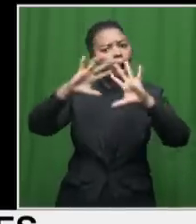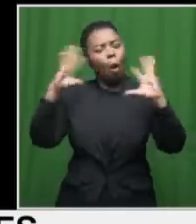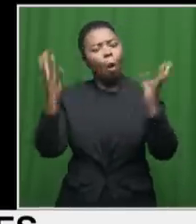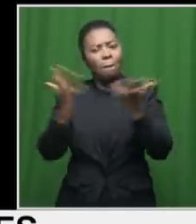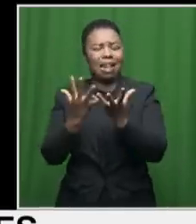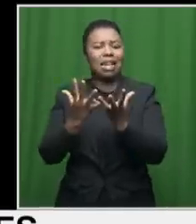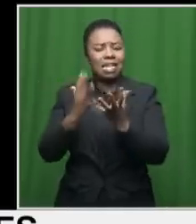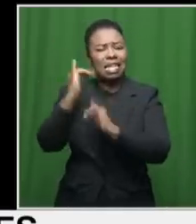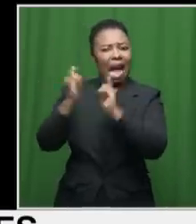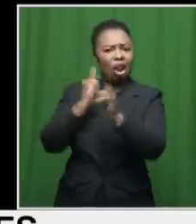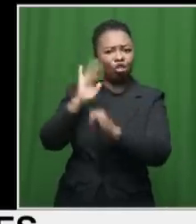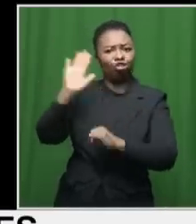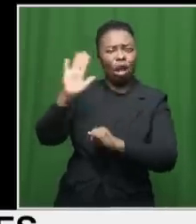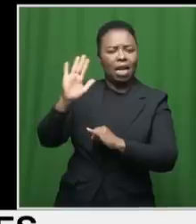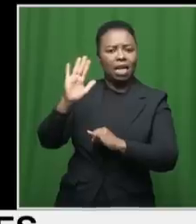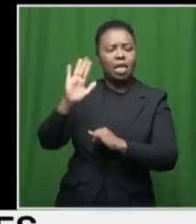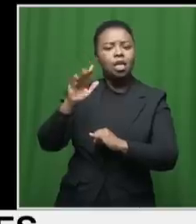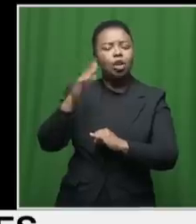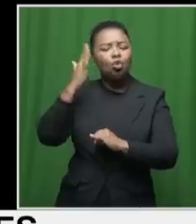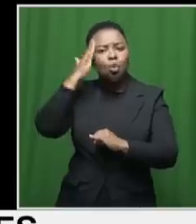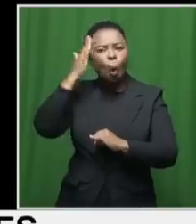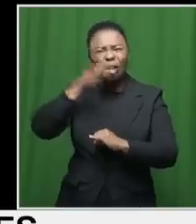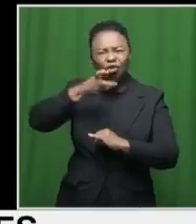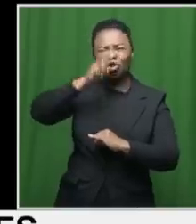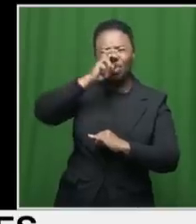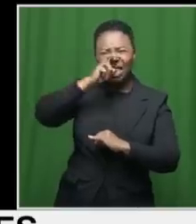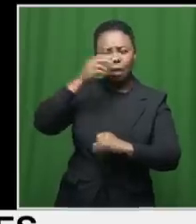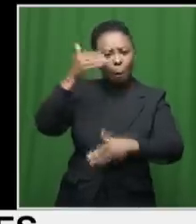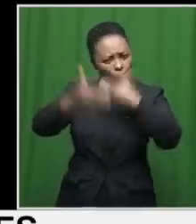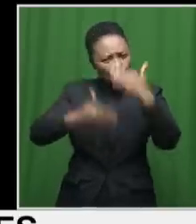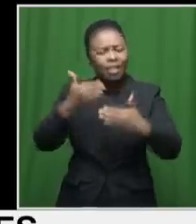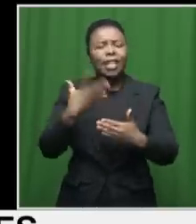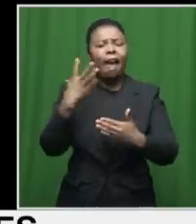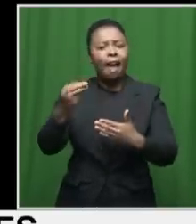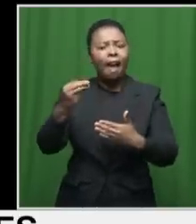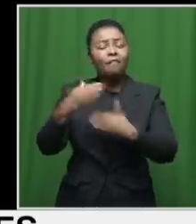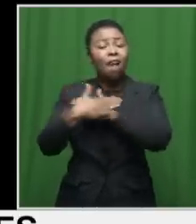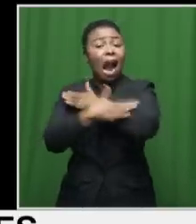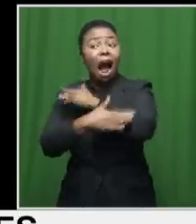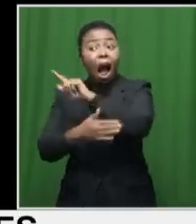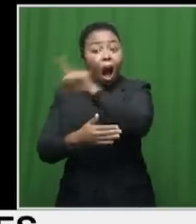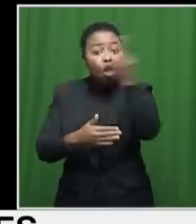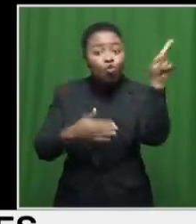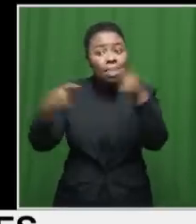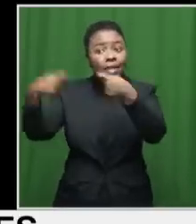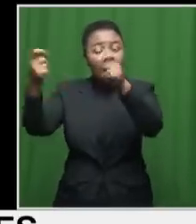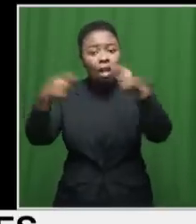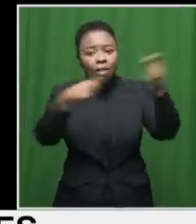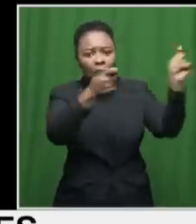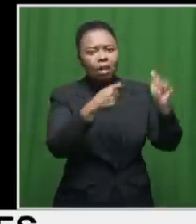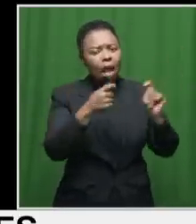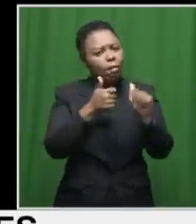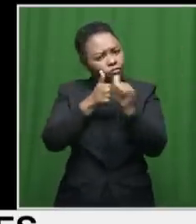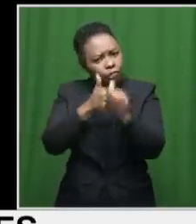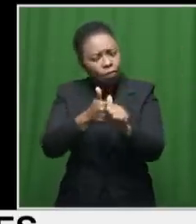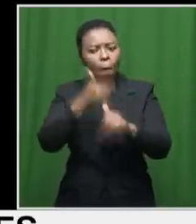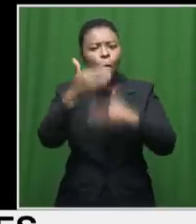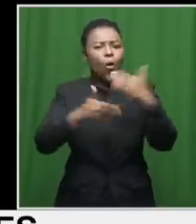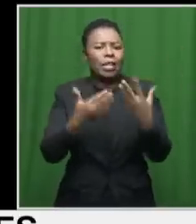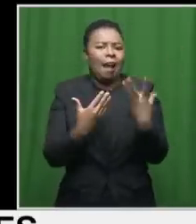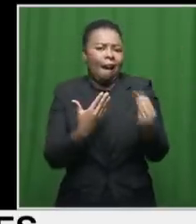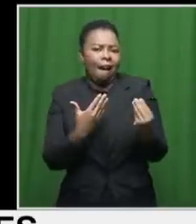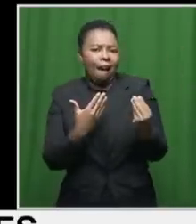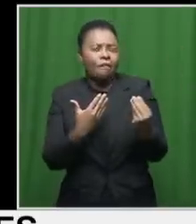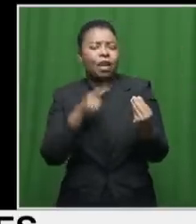processes when selling arms to other countries. The process is managed by the National Convention Arms